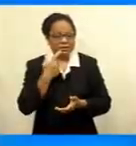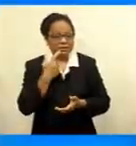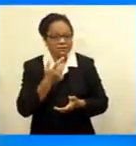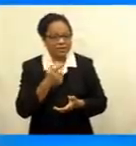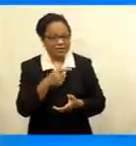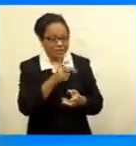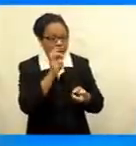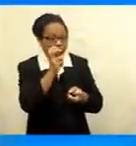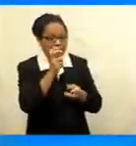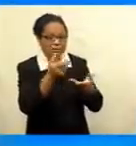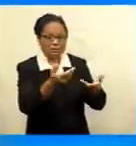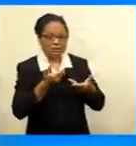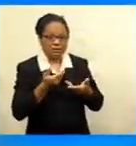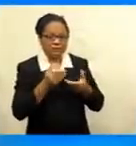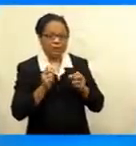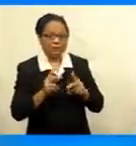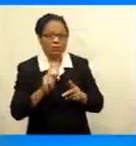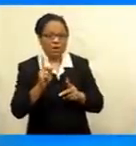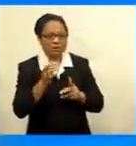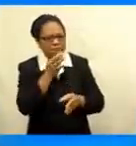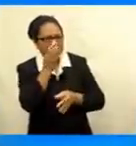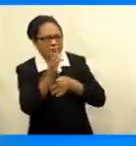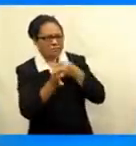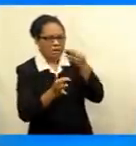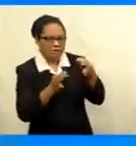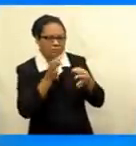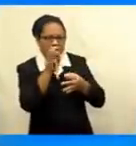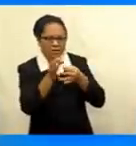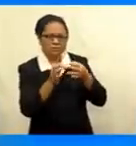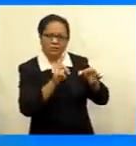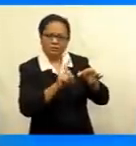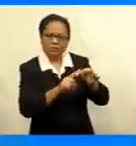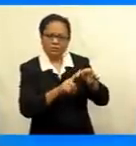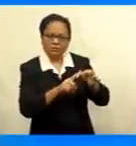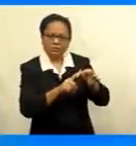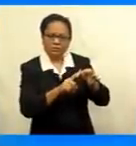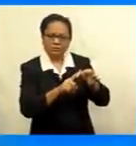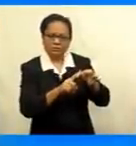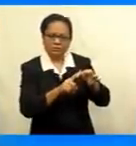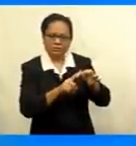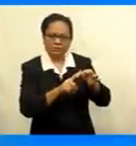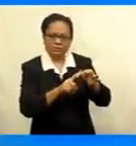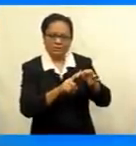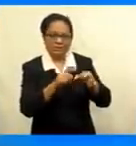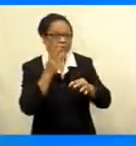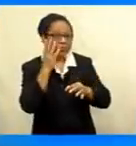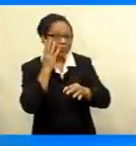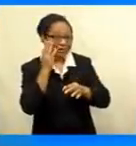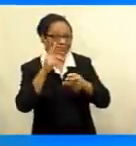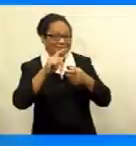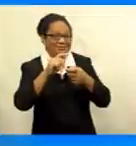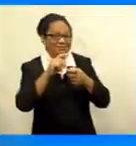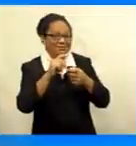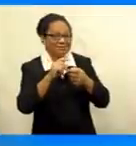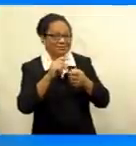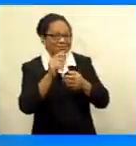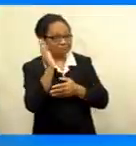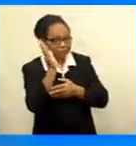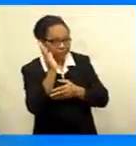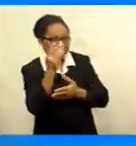personally ask questions during the seminar and